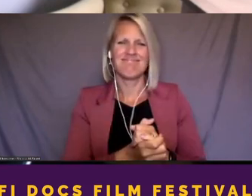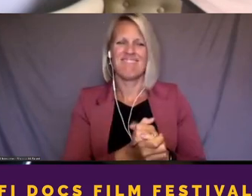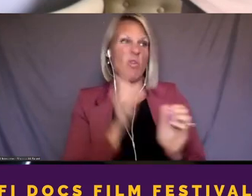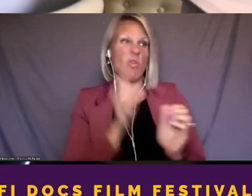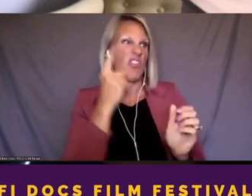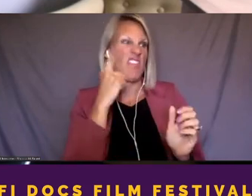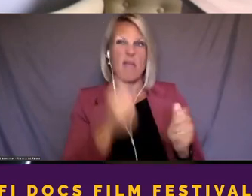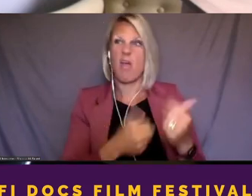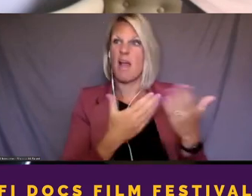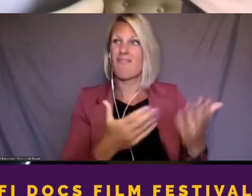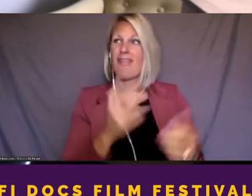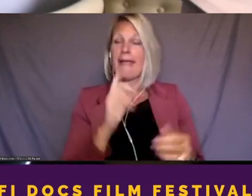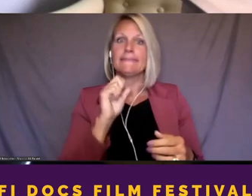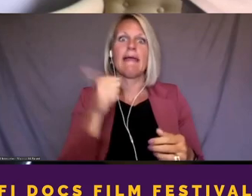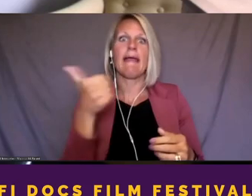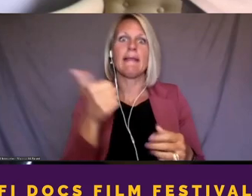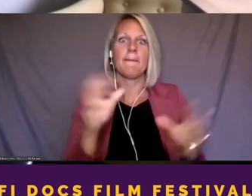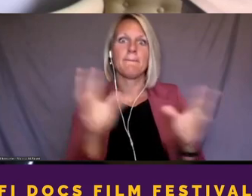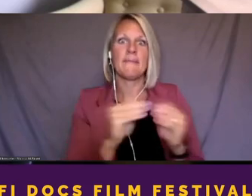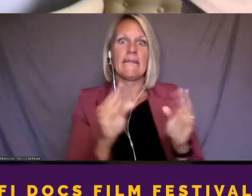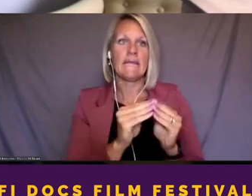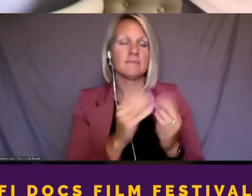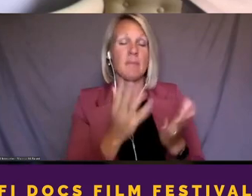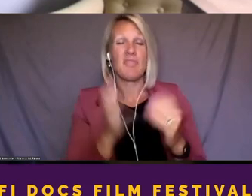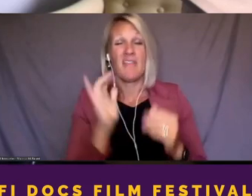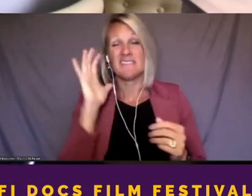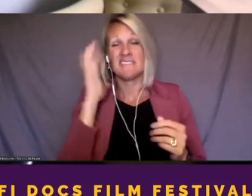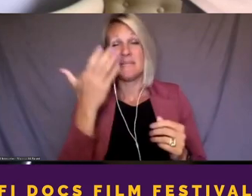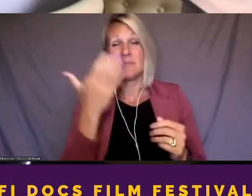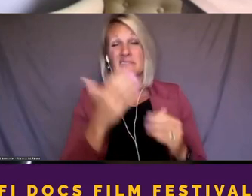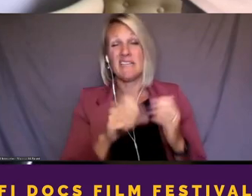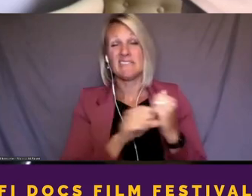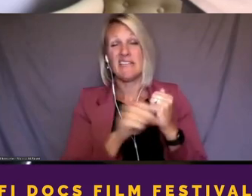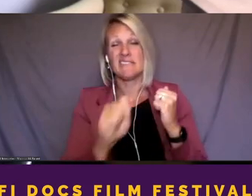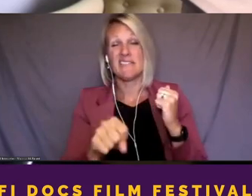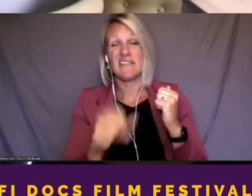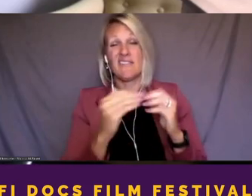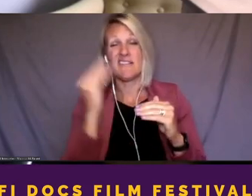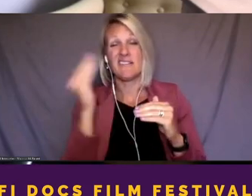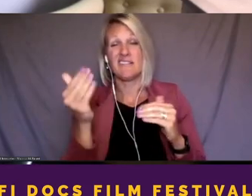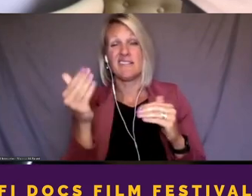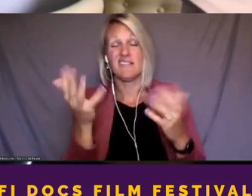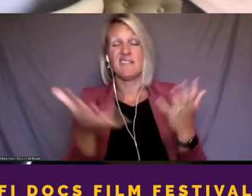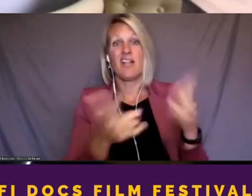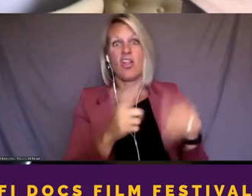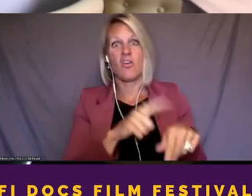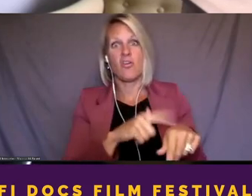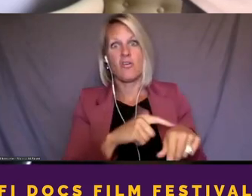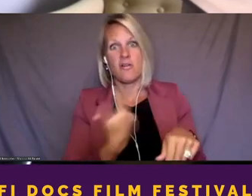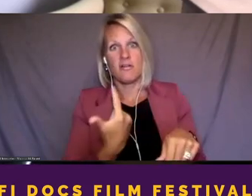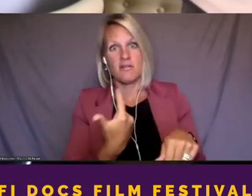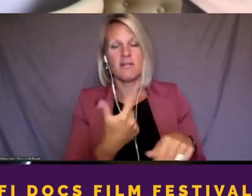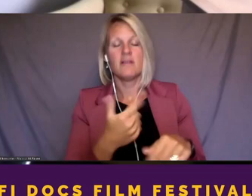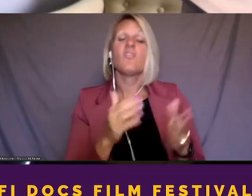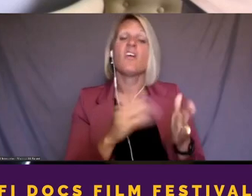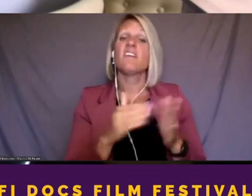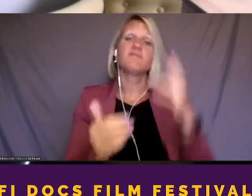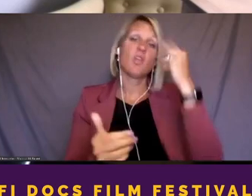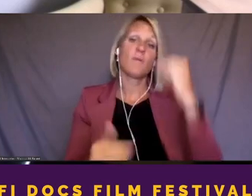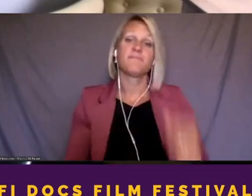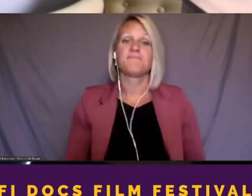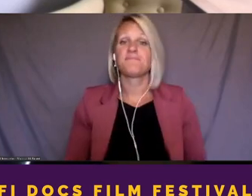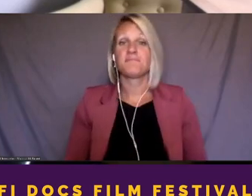10 meetings, which might sound excessive for some films, but, but, and I got a lot of no's. Um, and,